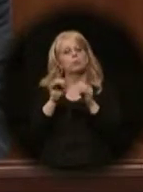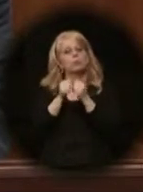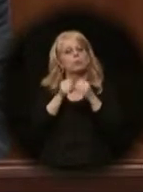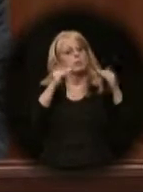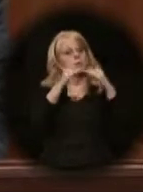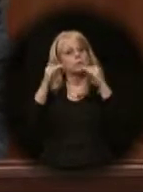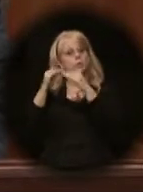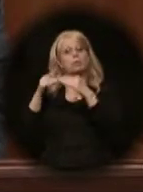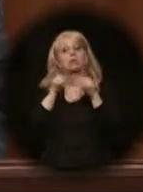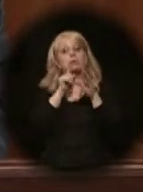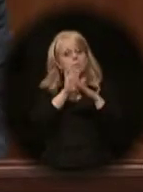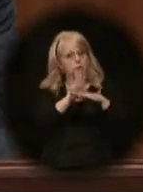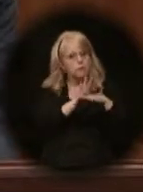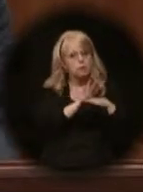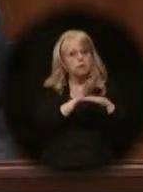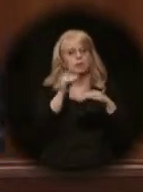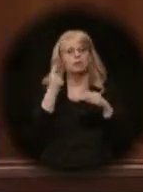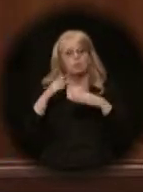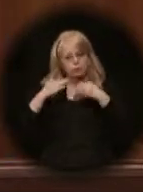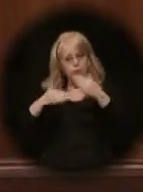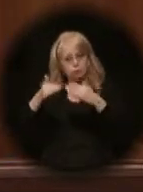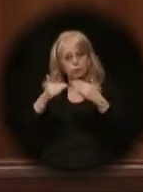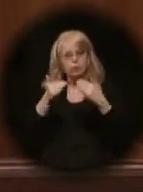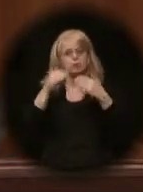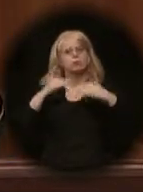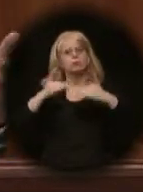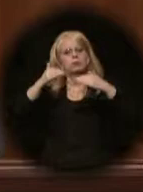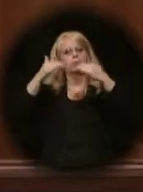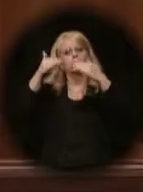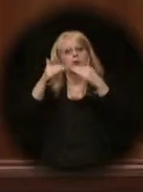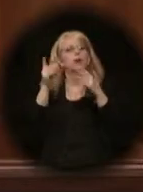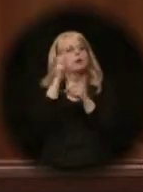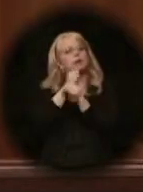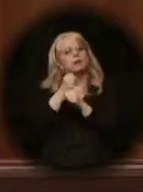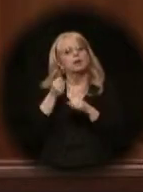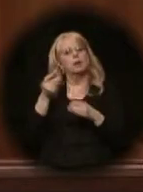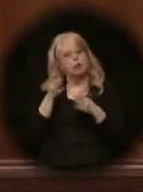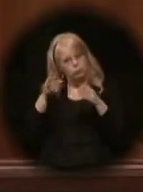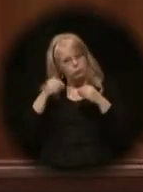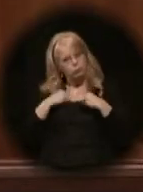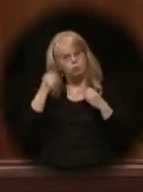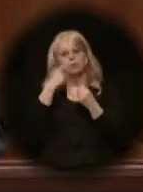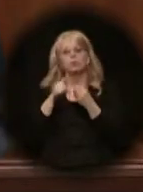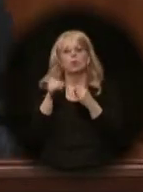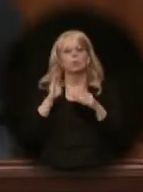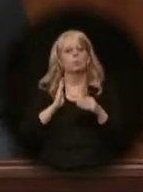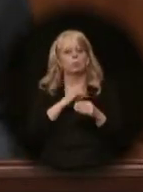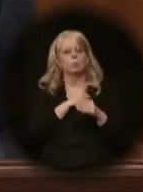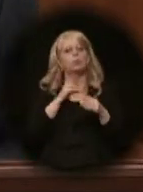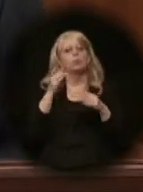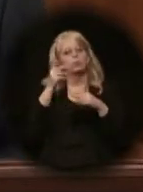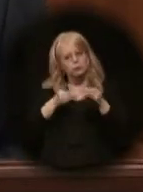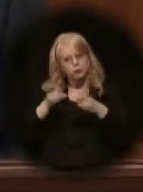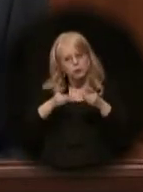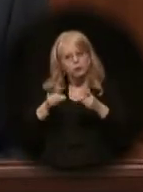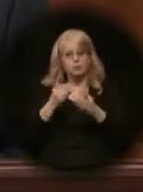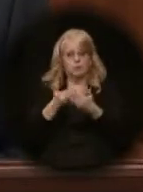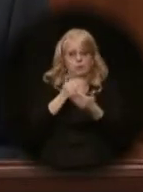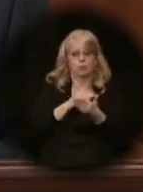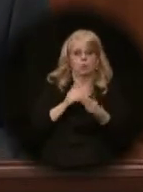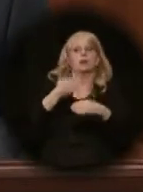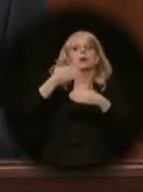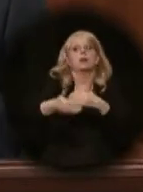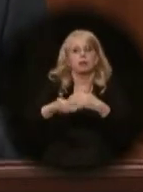commitments. They go forward in phases. They seek approval from their boards of directors before committing to the next phase of the project.